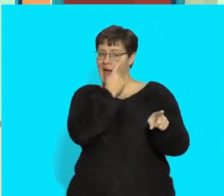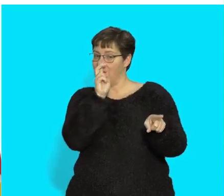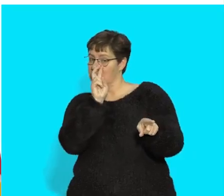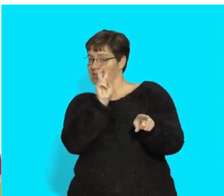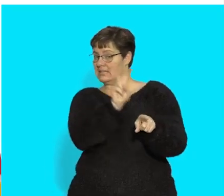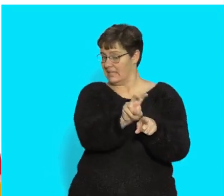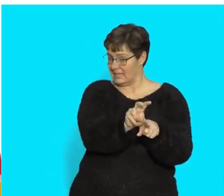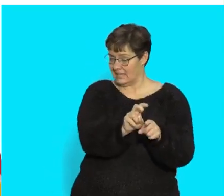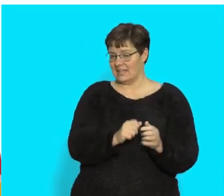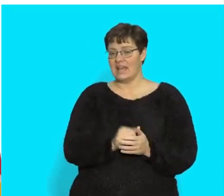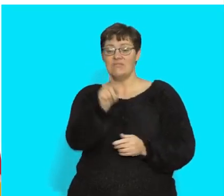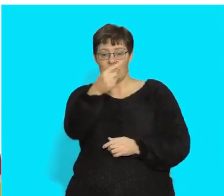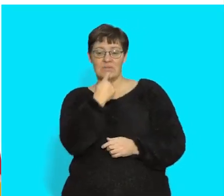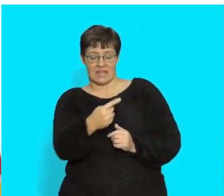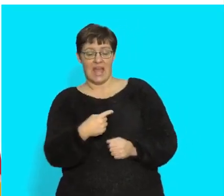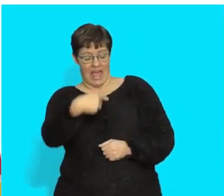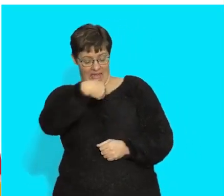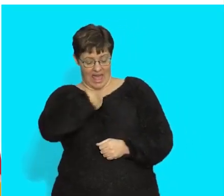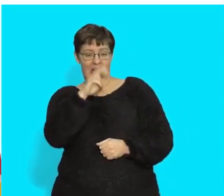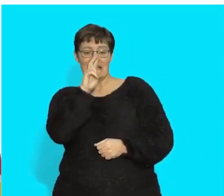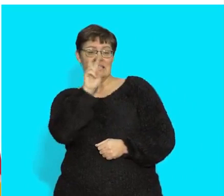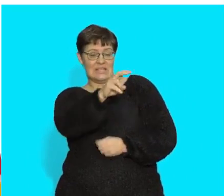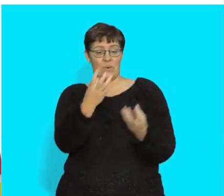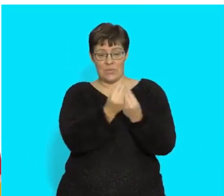say it. I see with my eyes.